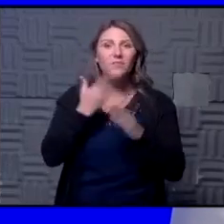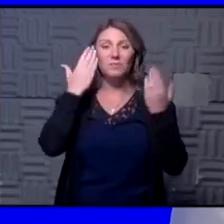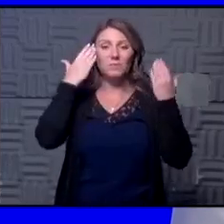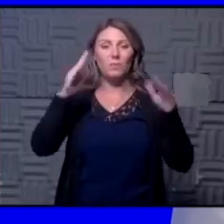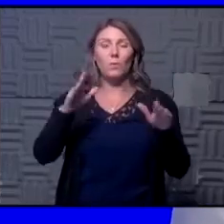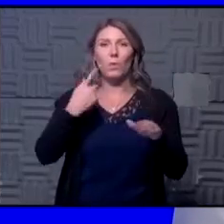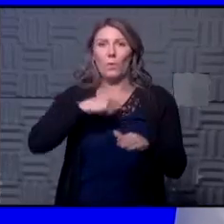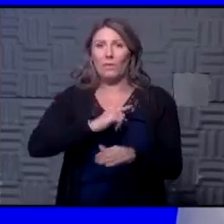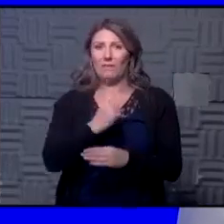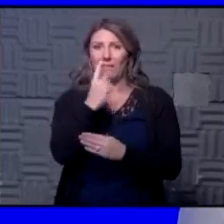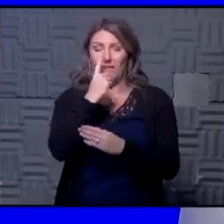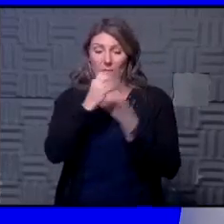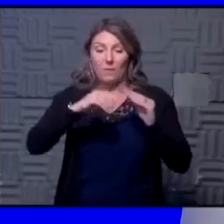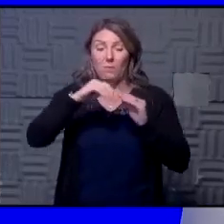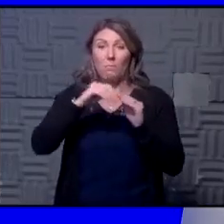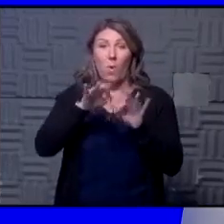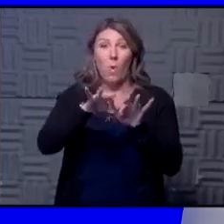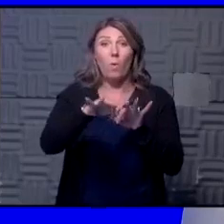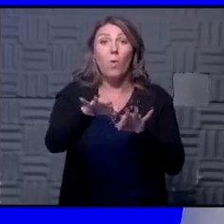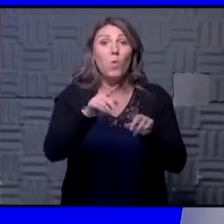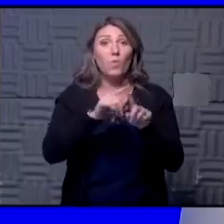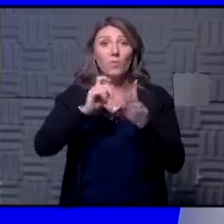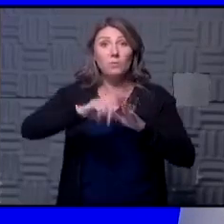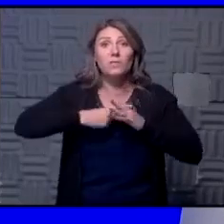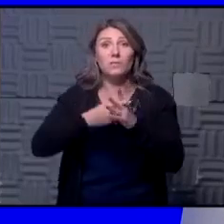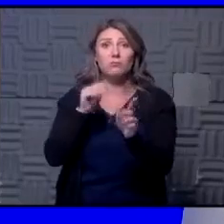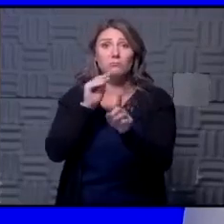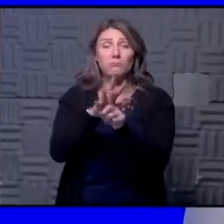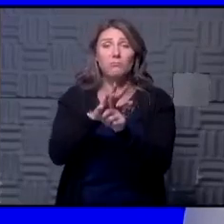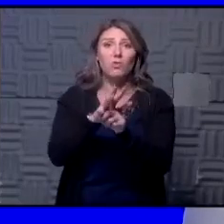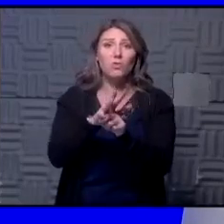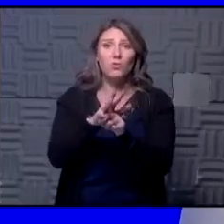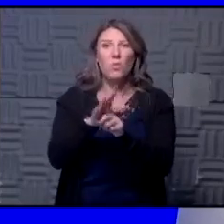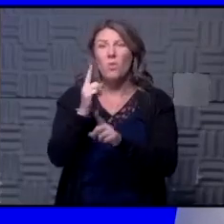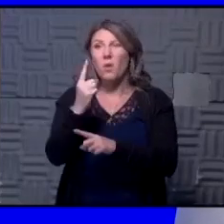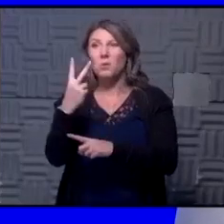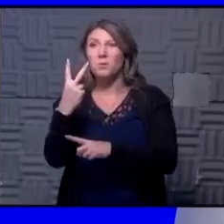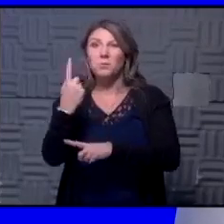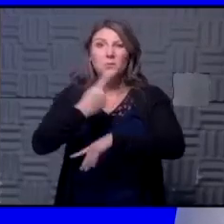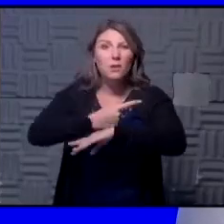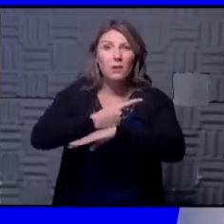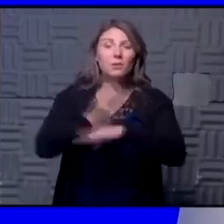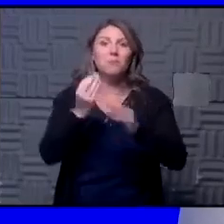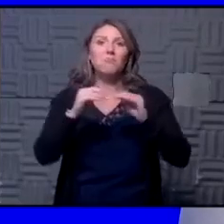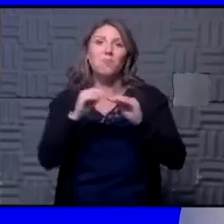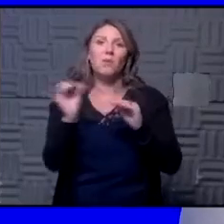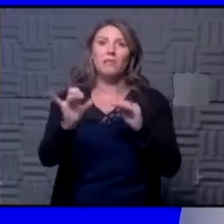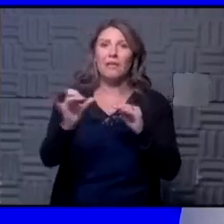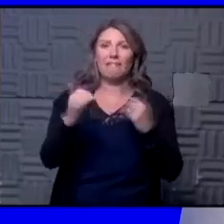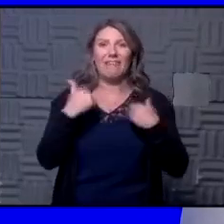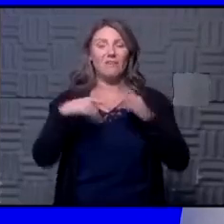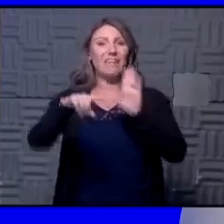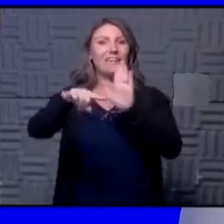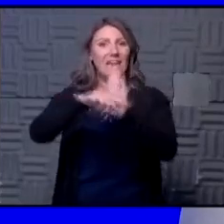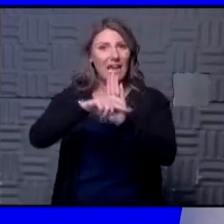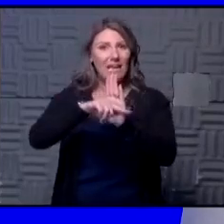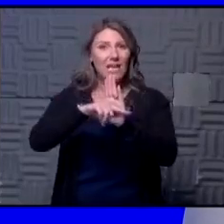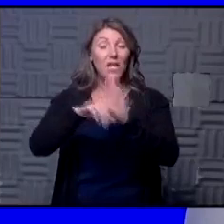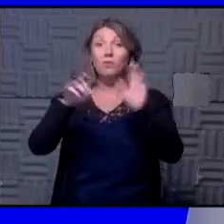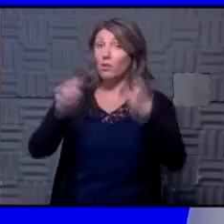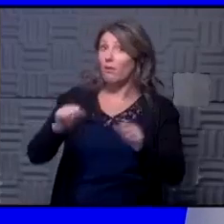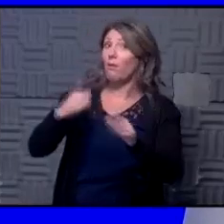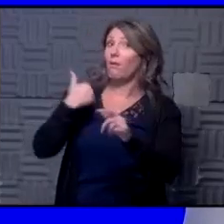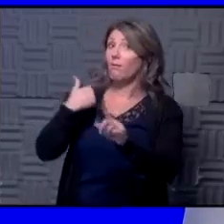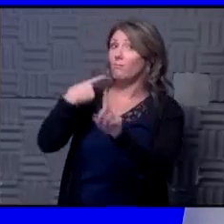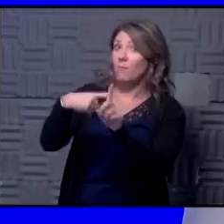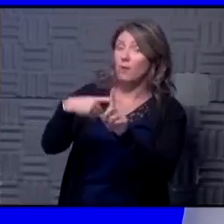we think that the further you get out from your initial exposure certainly the first one to two days you're more than likely to have a negative you can have a